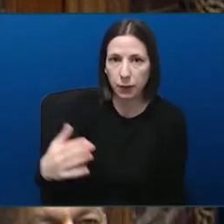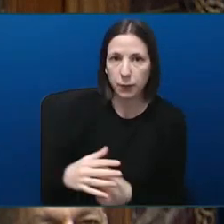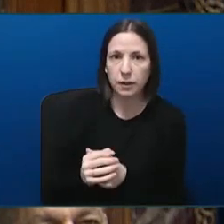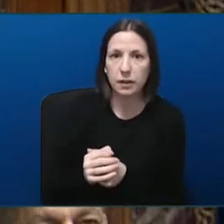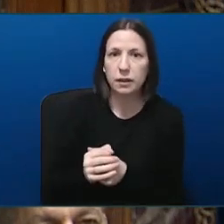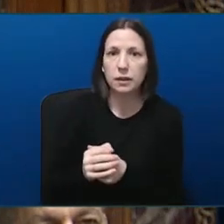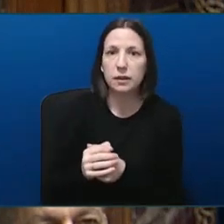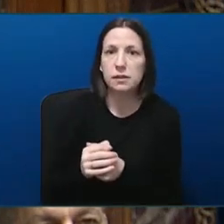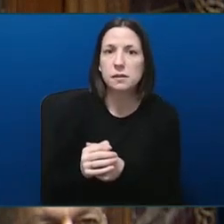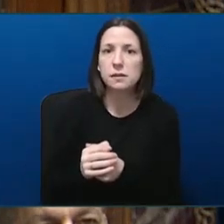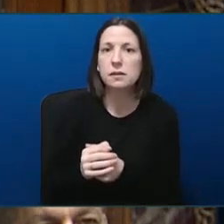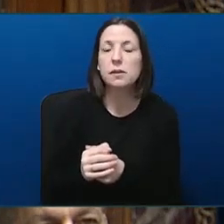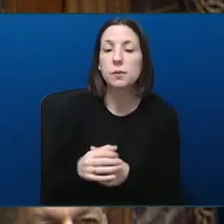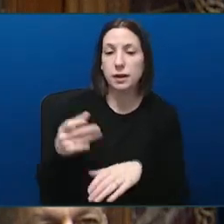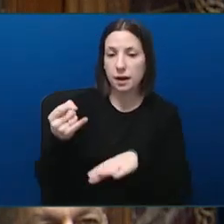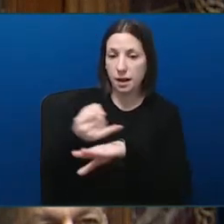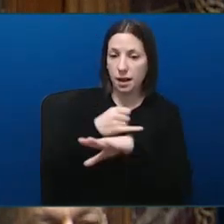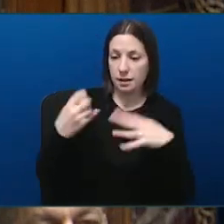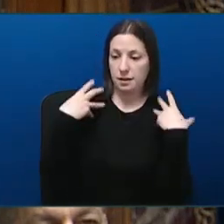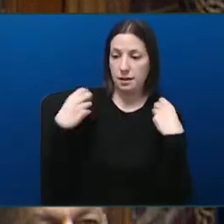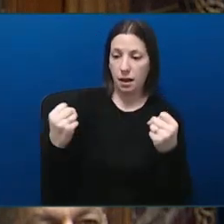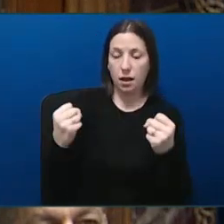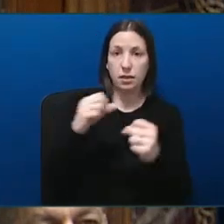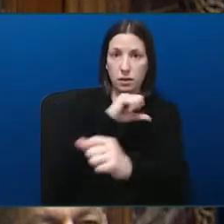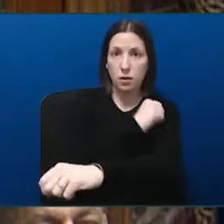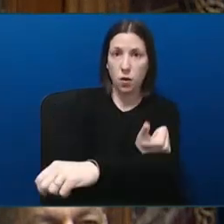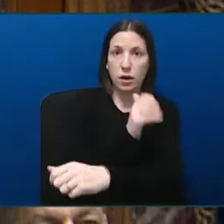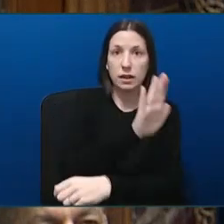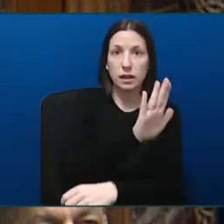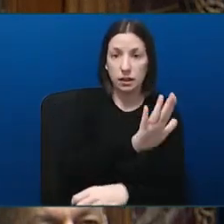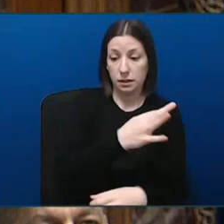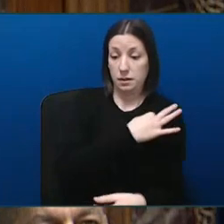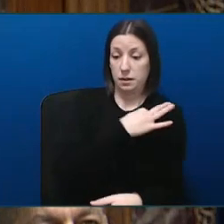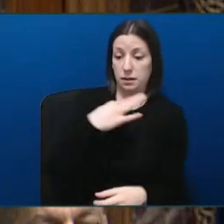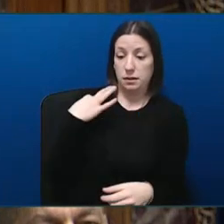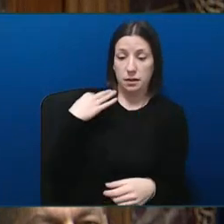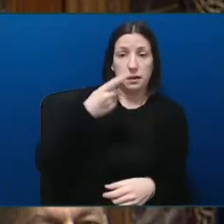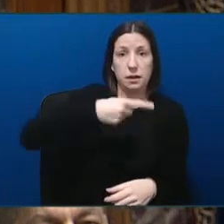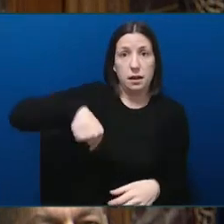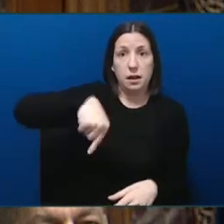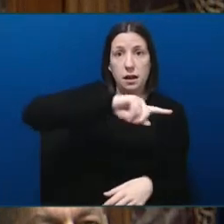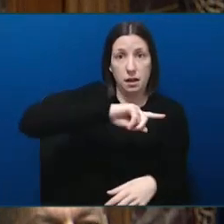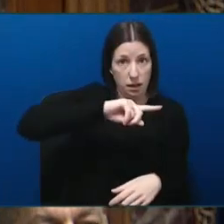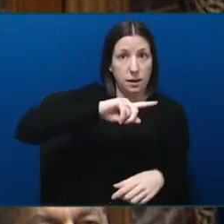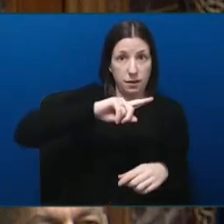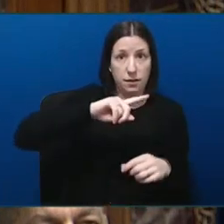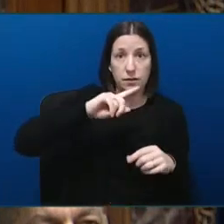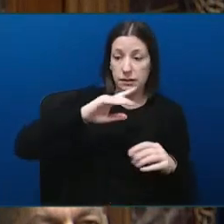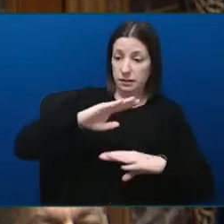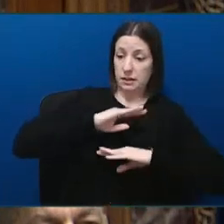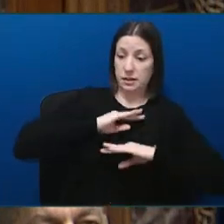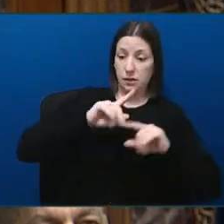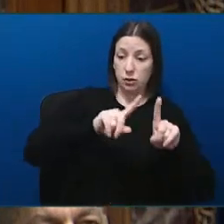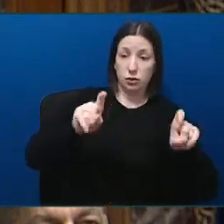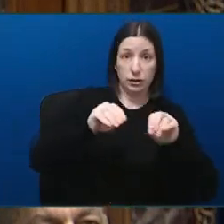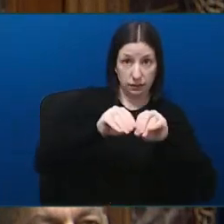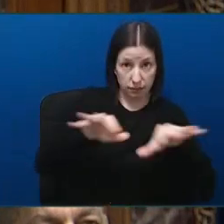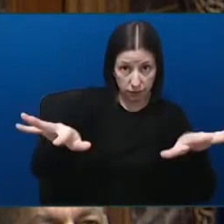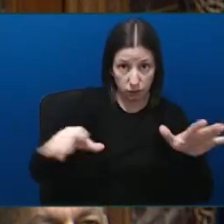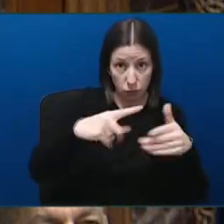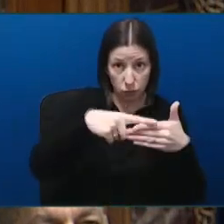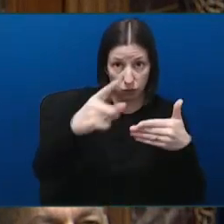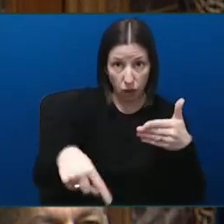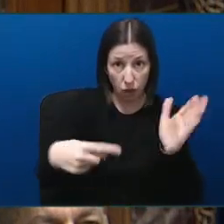Health Employee Satisfaction Survey comes out, and fewer than half say that they're satisfied with their management,